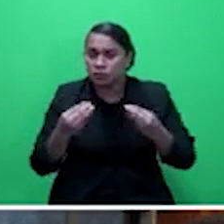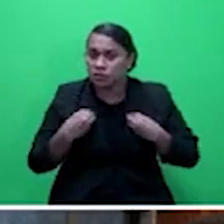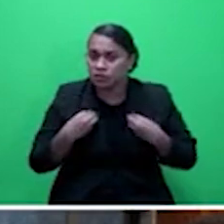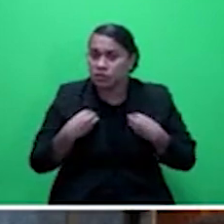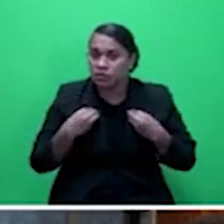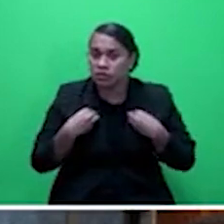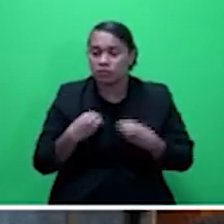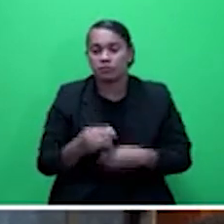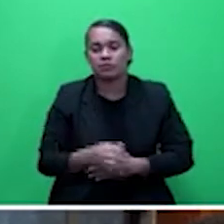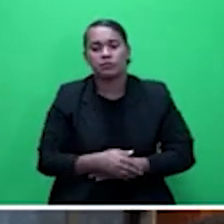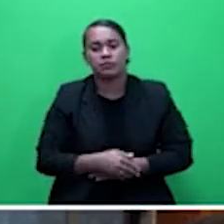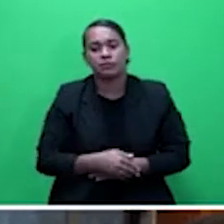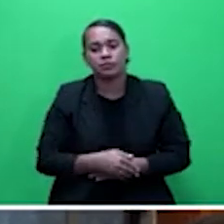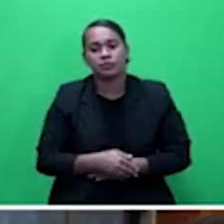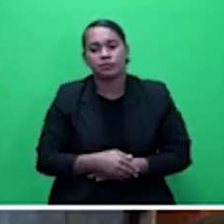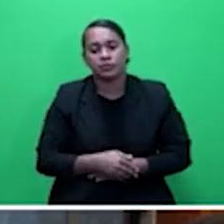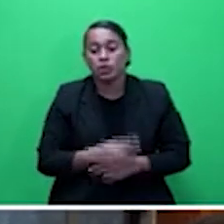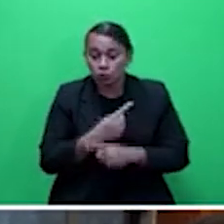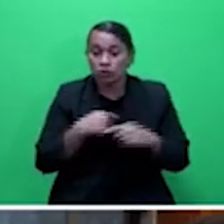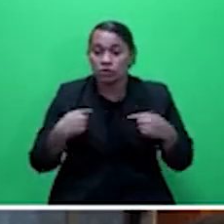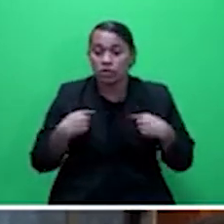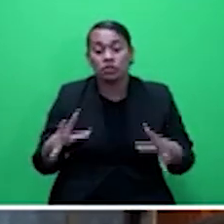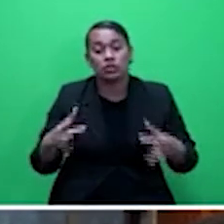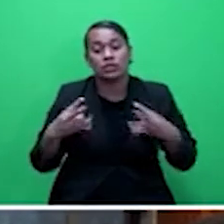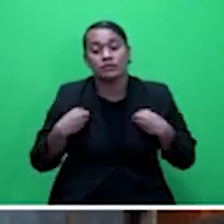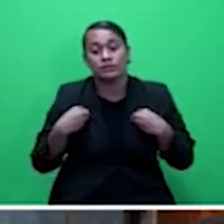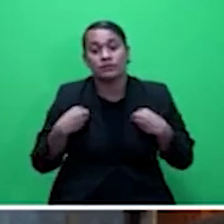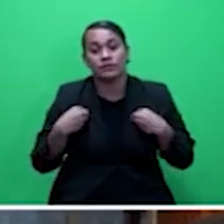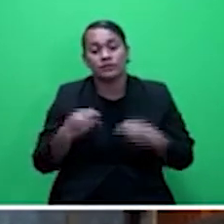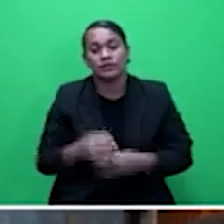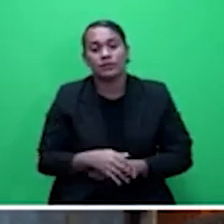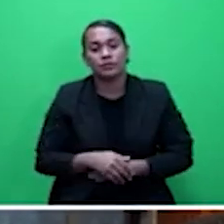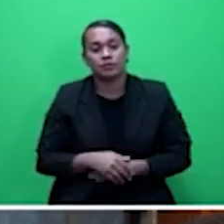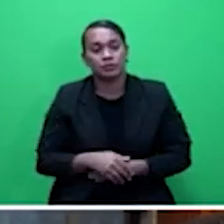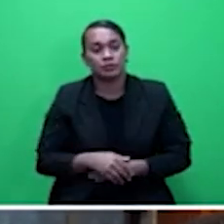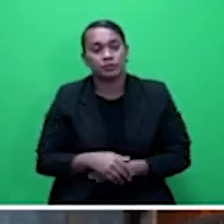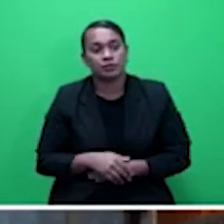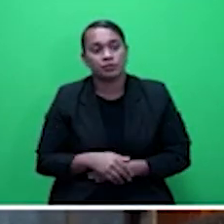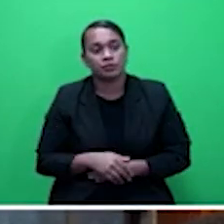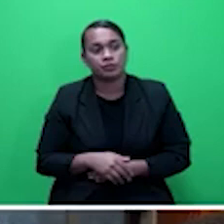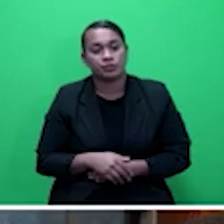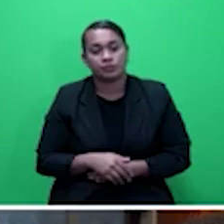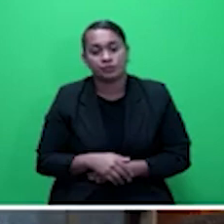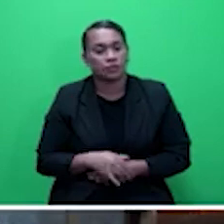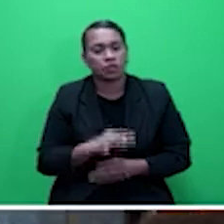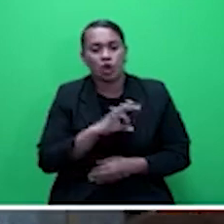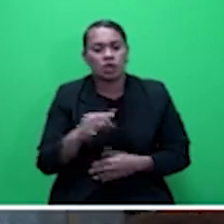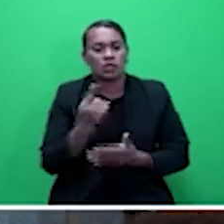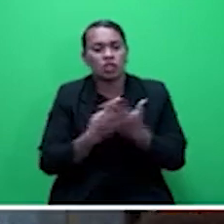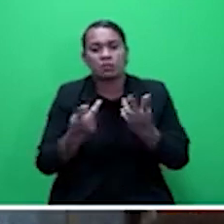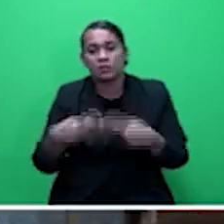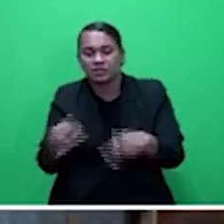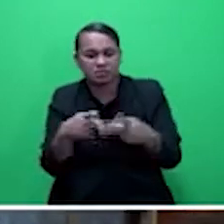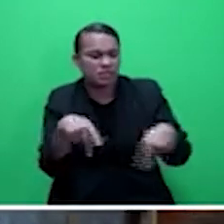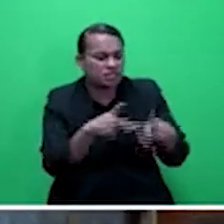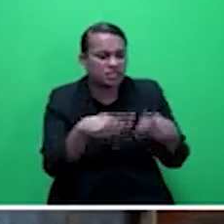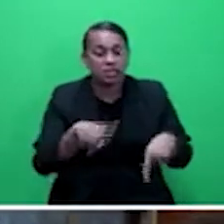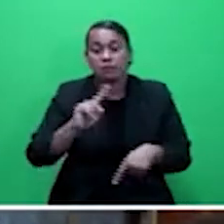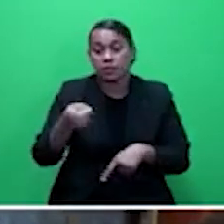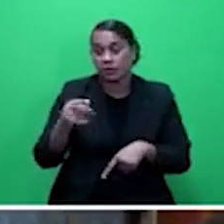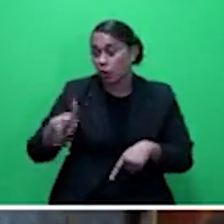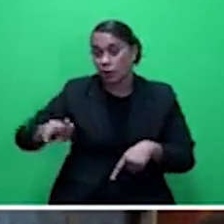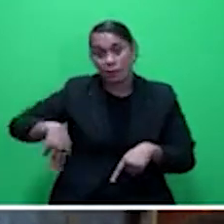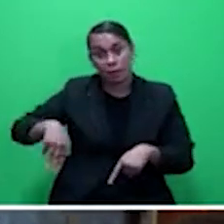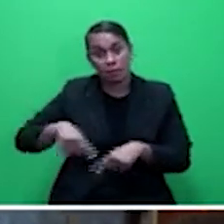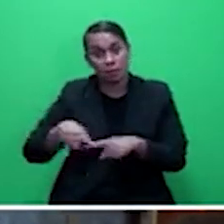We have received, not only in the constituencies, but also as members, concerns regarding insurance for